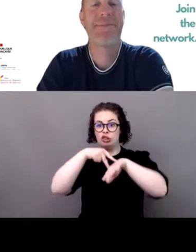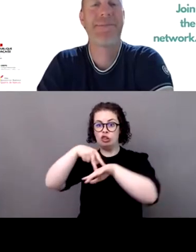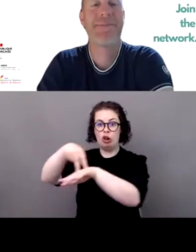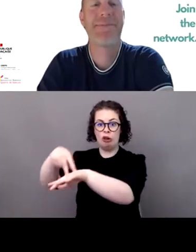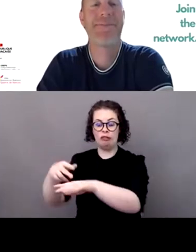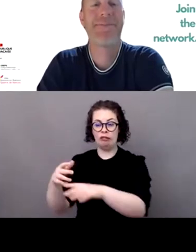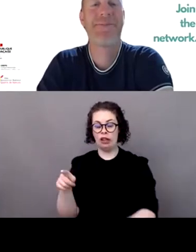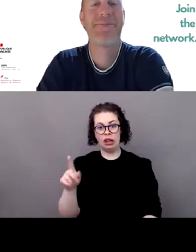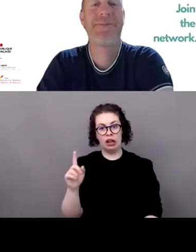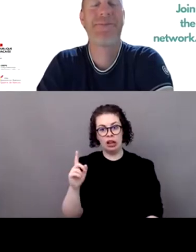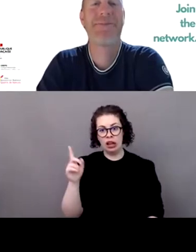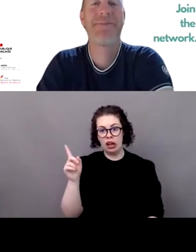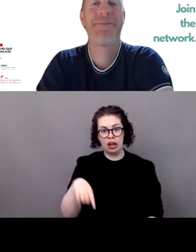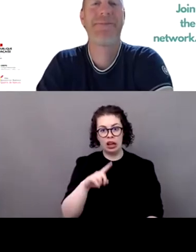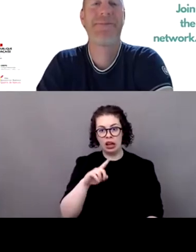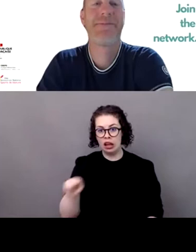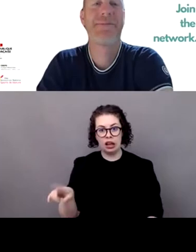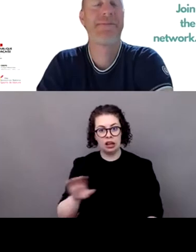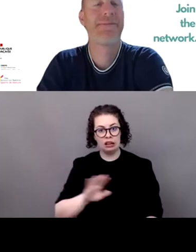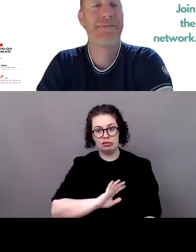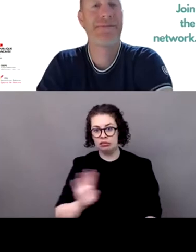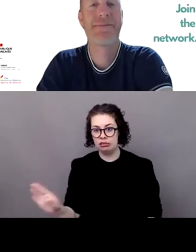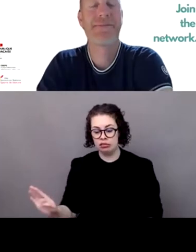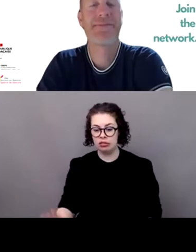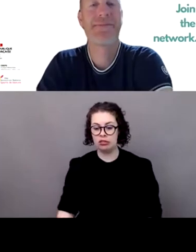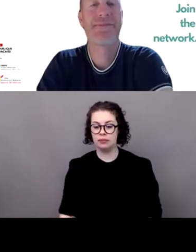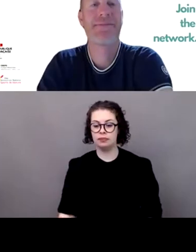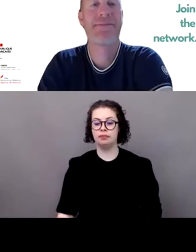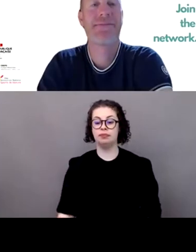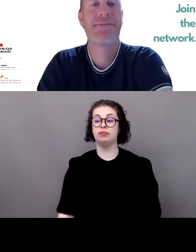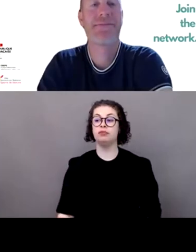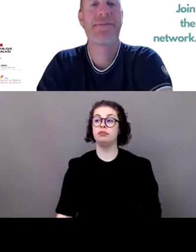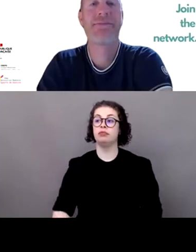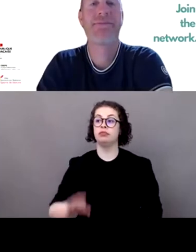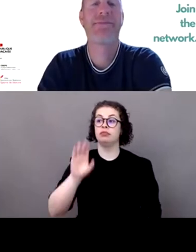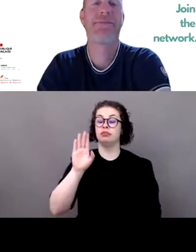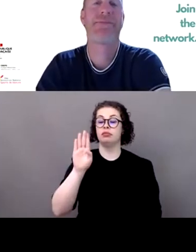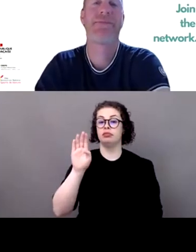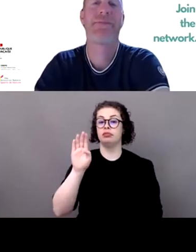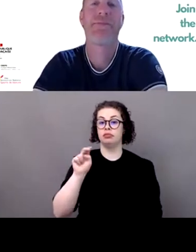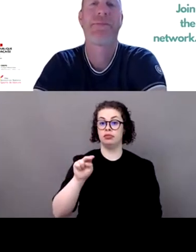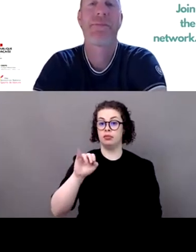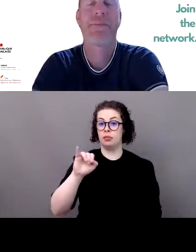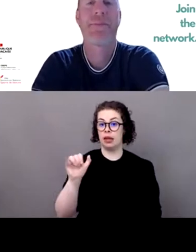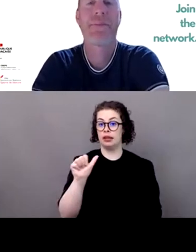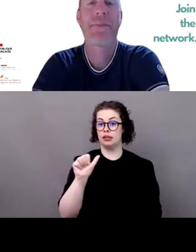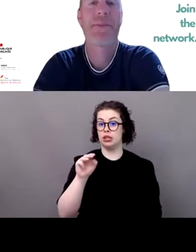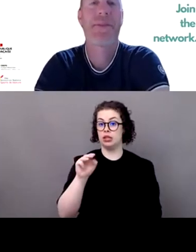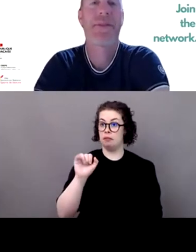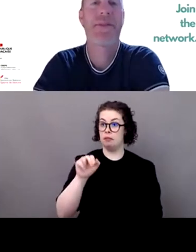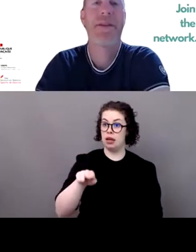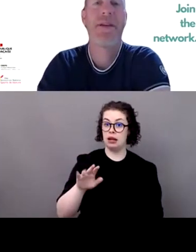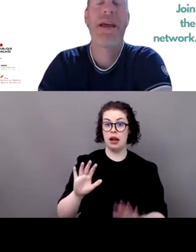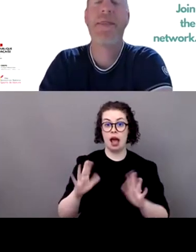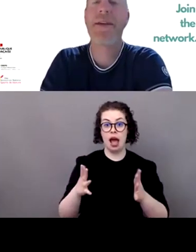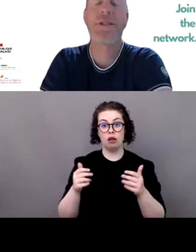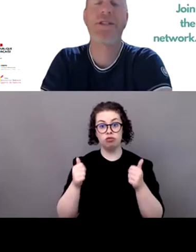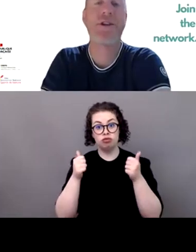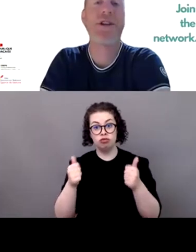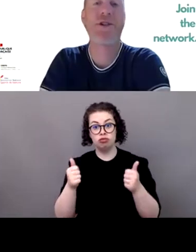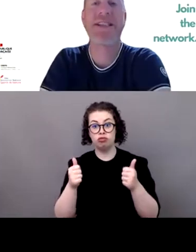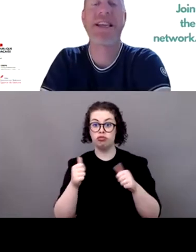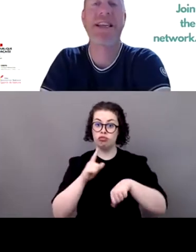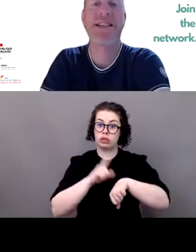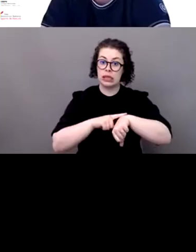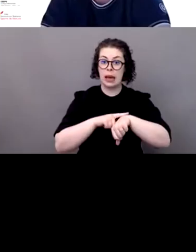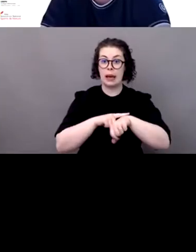Benjamin, if we can move on to you about the better scheduling and maybe a better organization. Yeah, that was